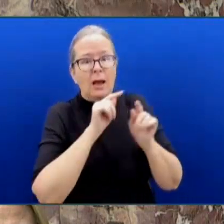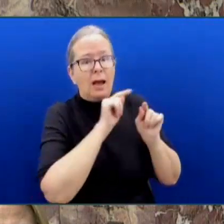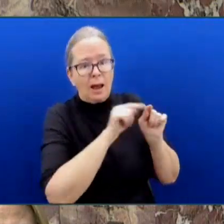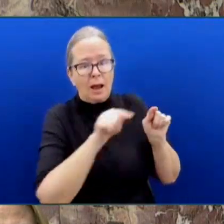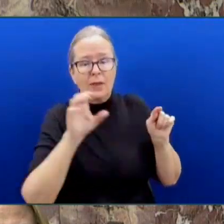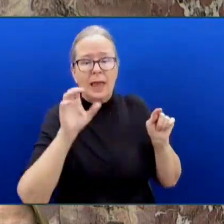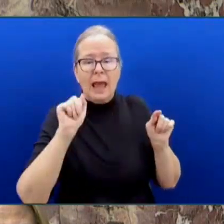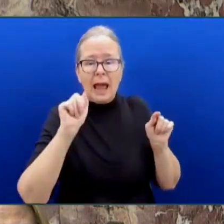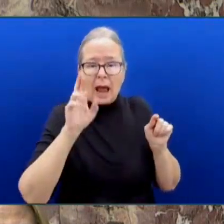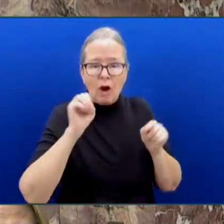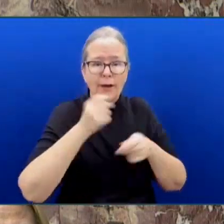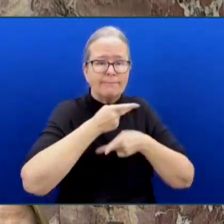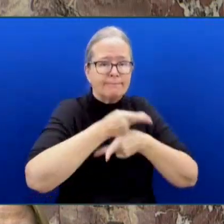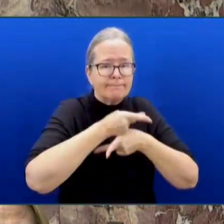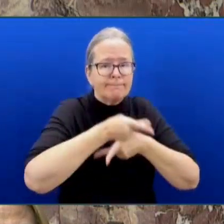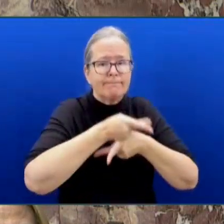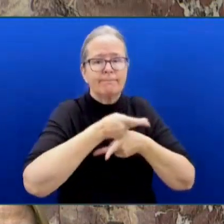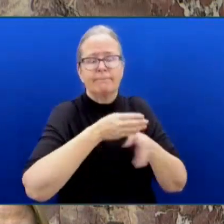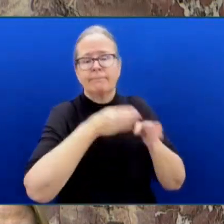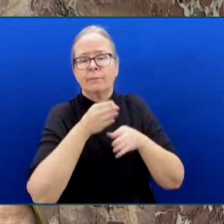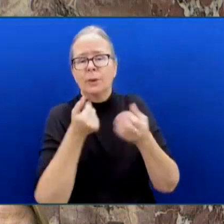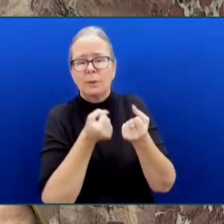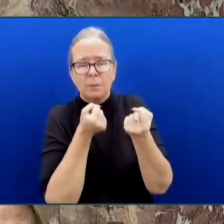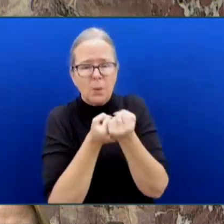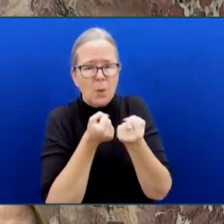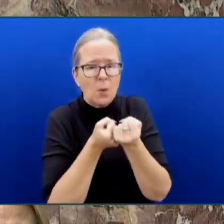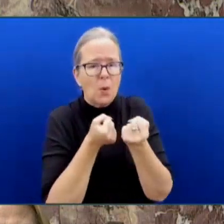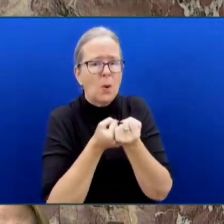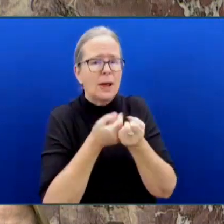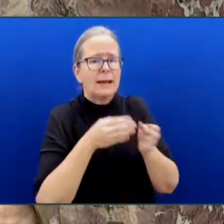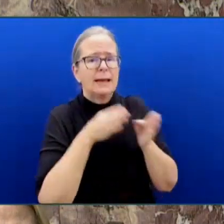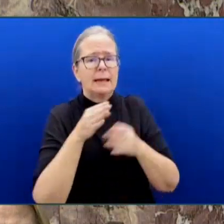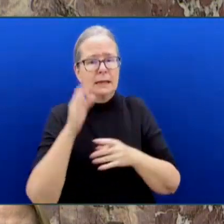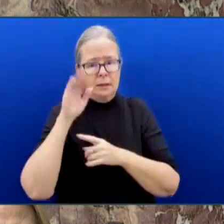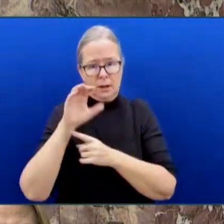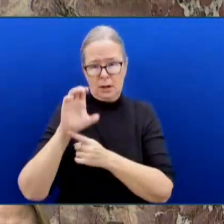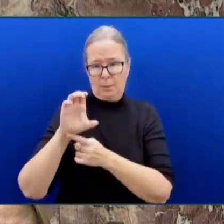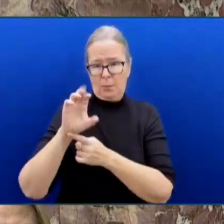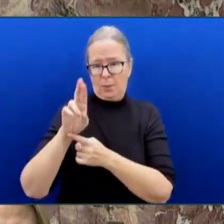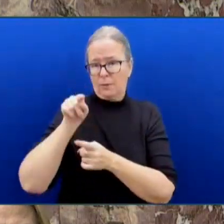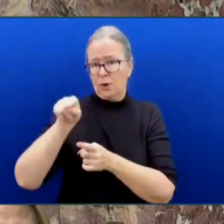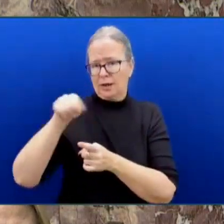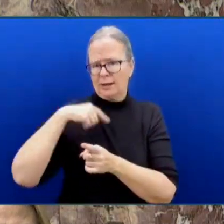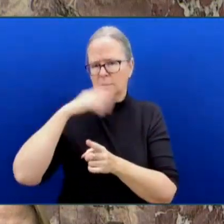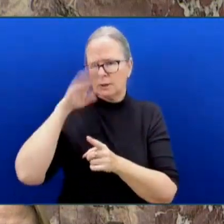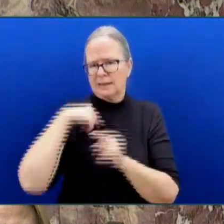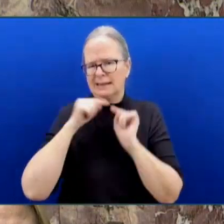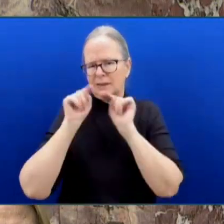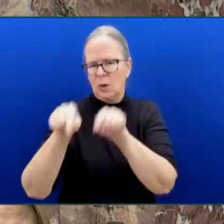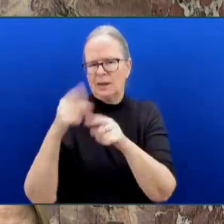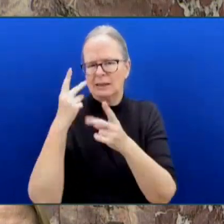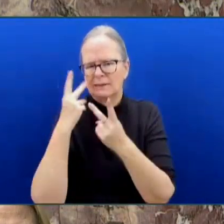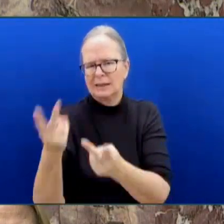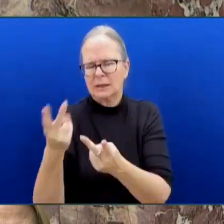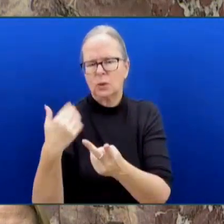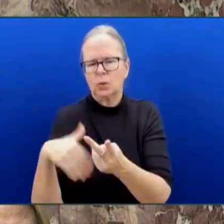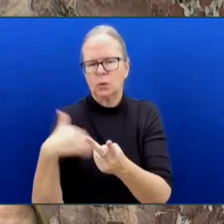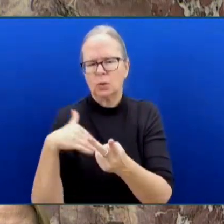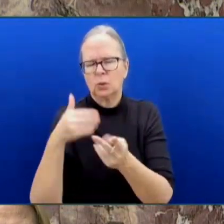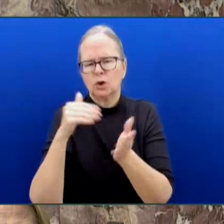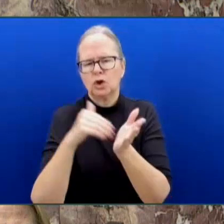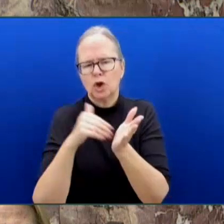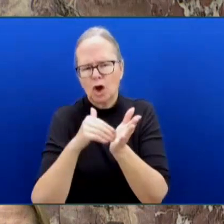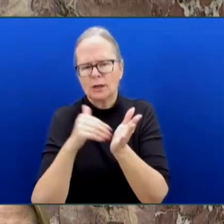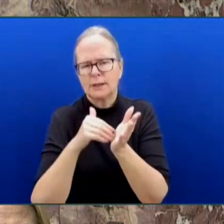ground in Campbell River, and I've had a chance to go to Campbell River and meet with care providers, meet with doctors, I am so grateful